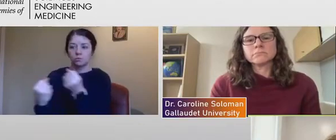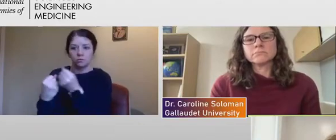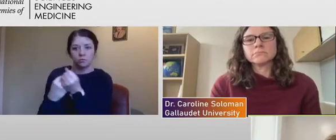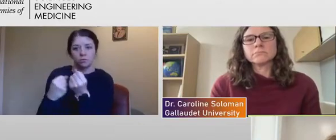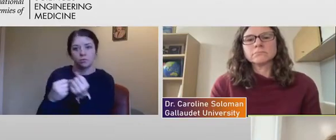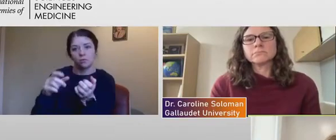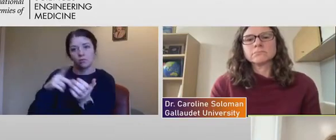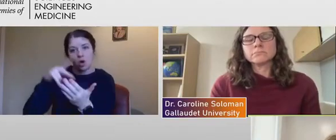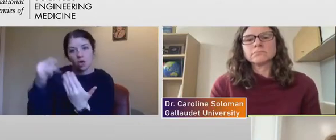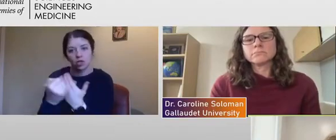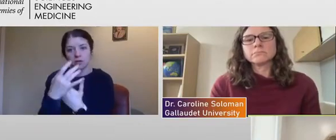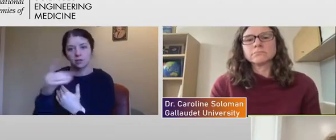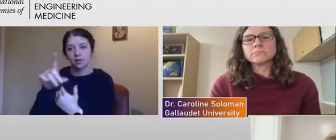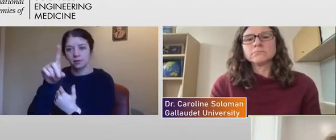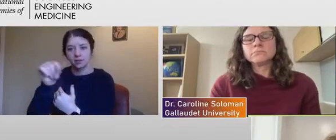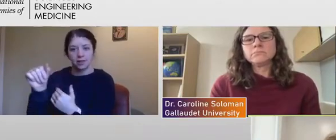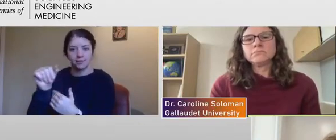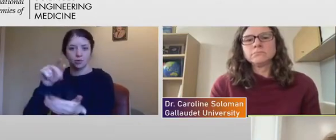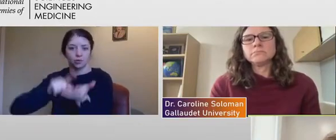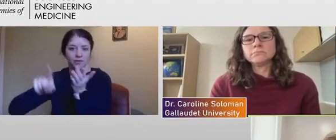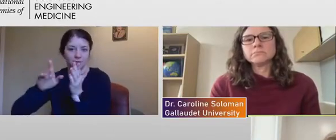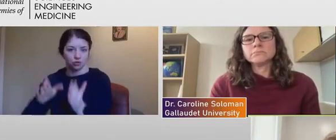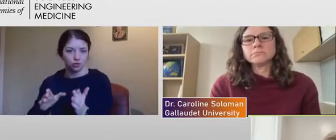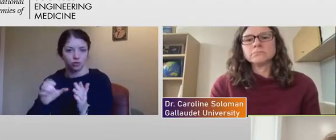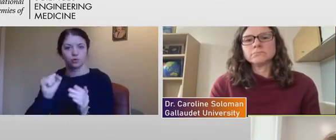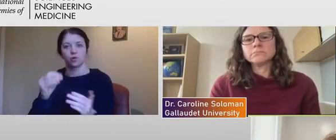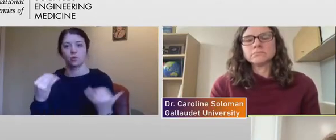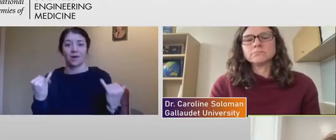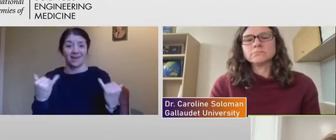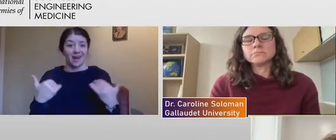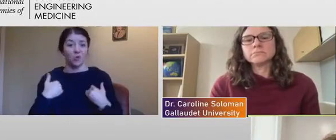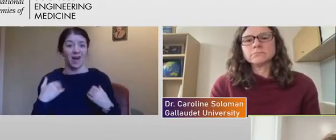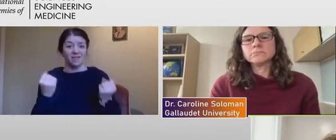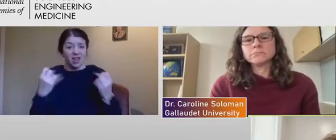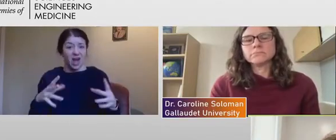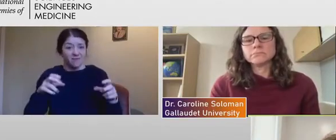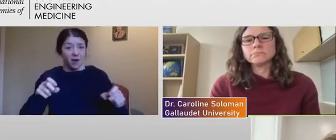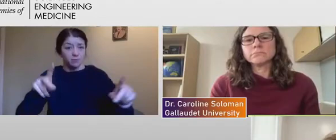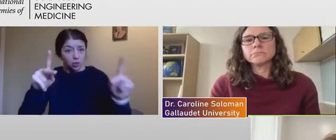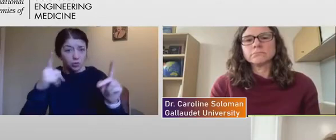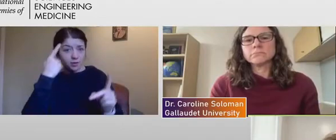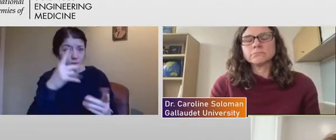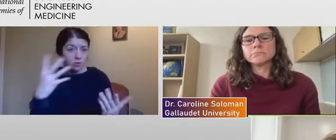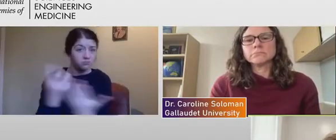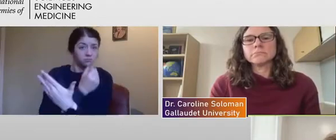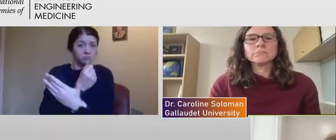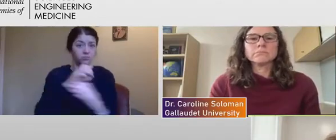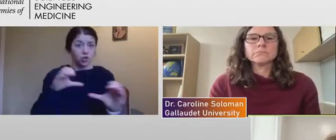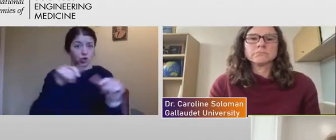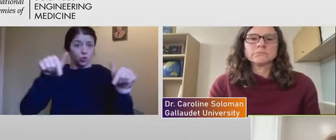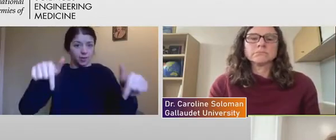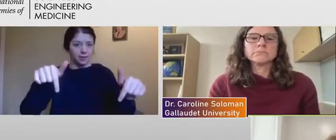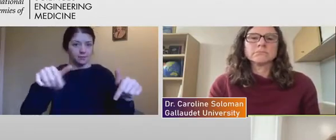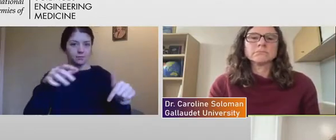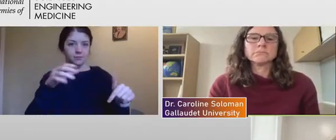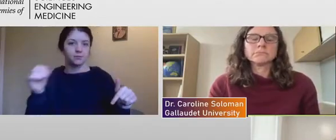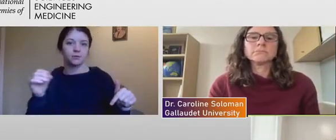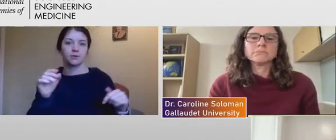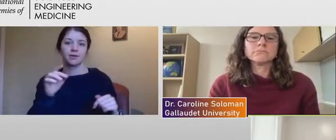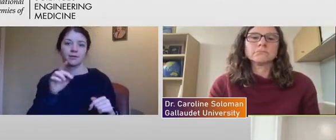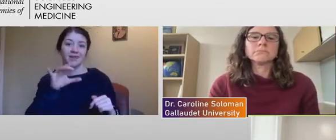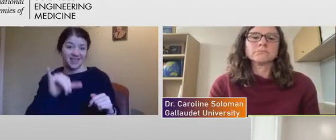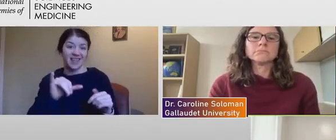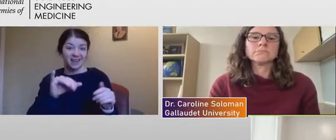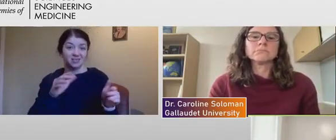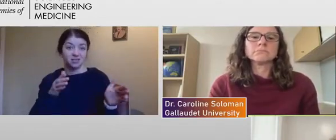I think there's a lot of opportunity left on the table right now to do this. Um, and I think that's, that's a path forward.